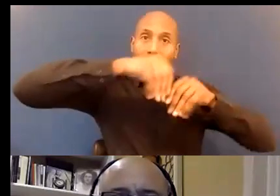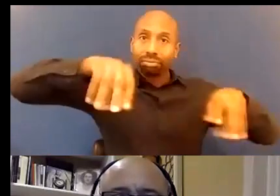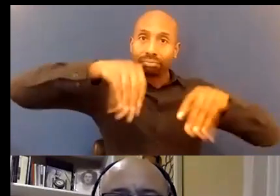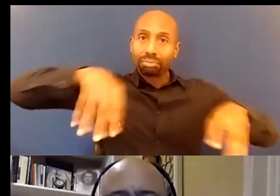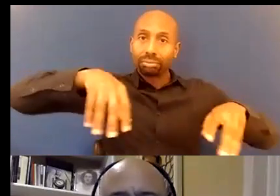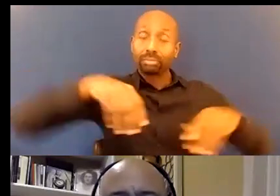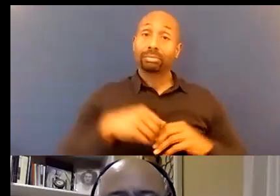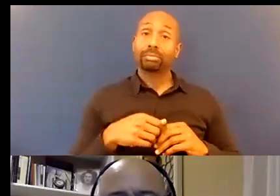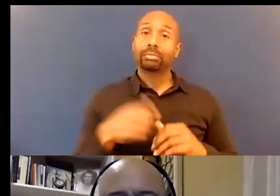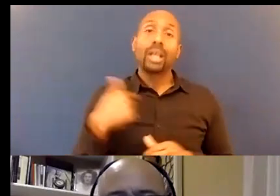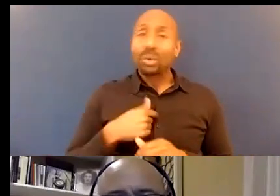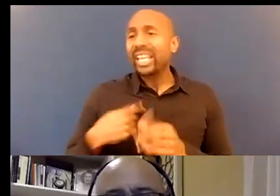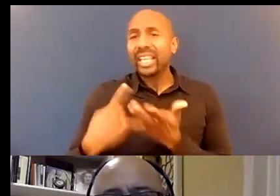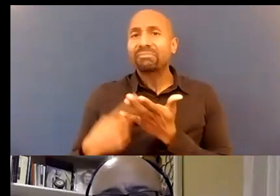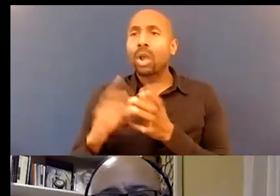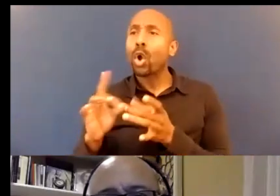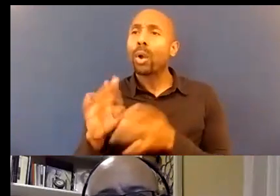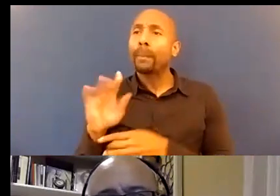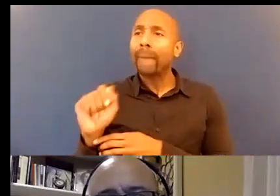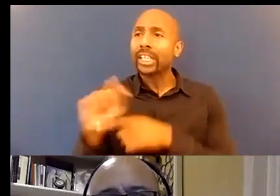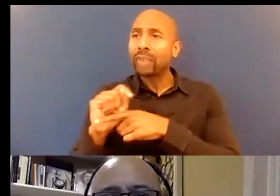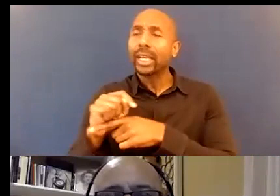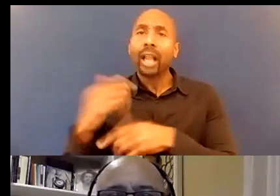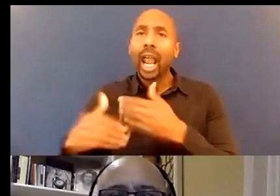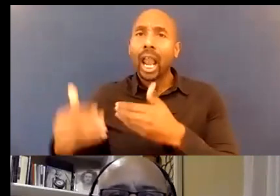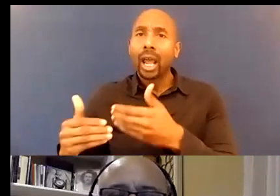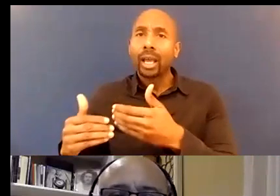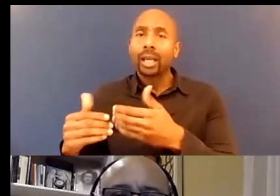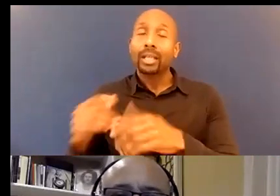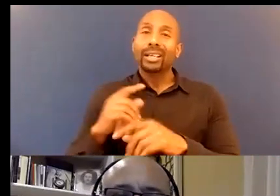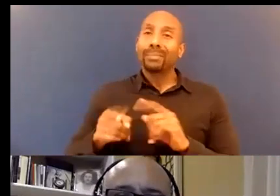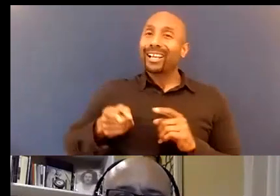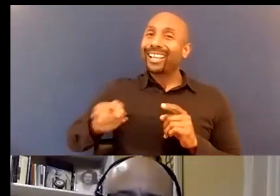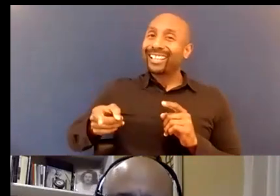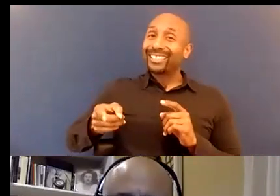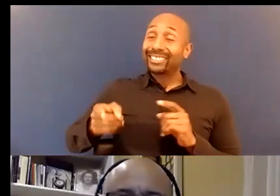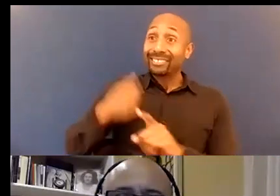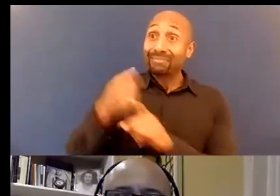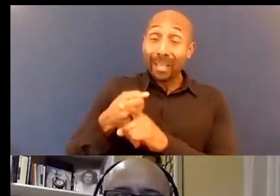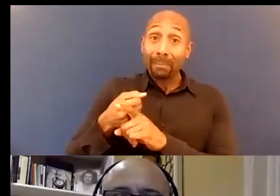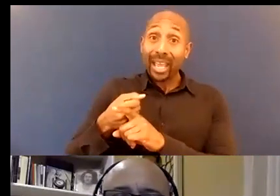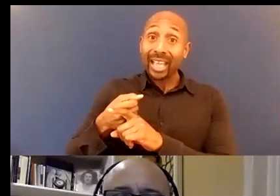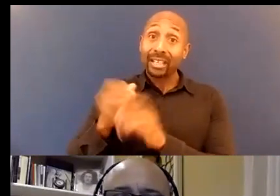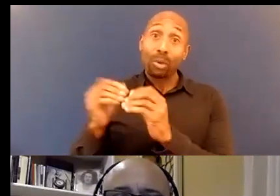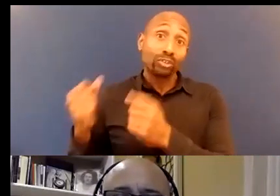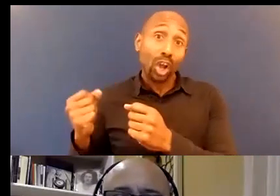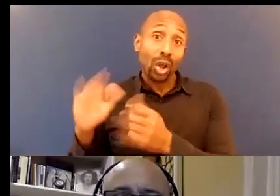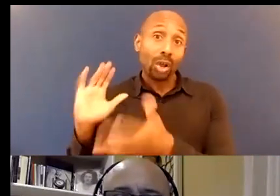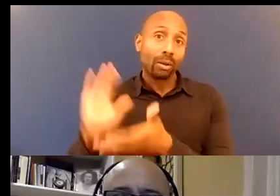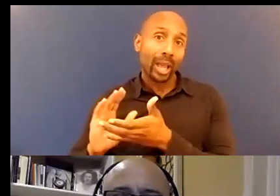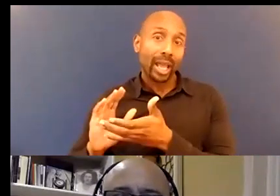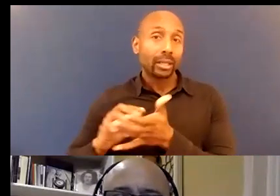all we want uh but the relative you know what makes it relative is the interactions in the in the community-based